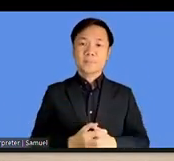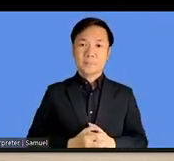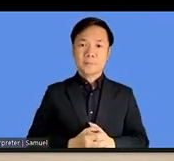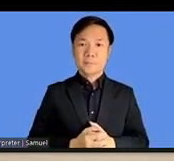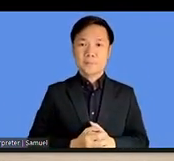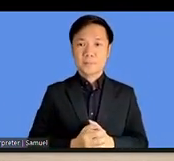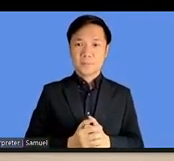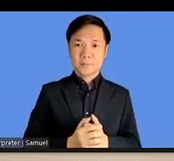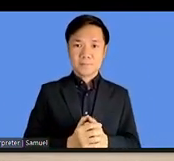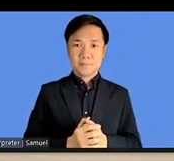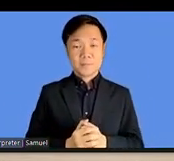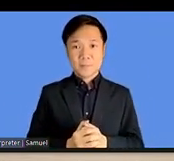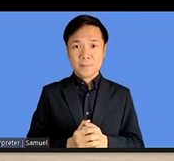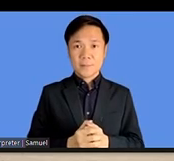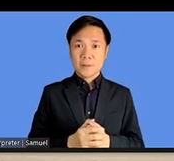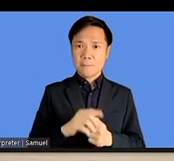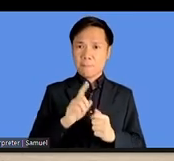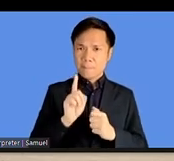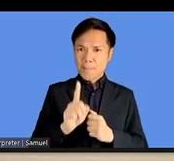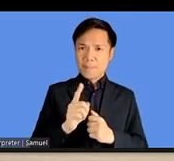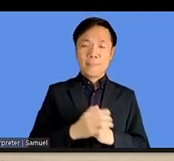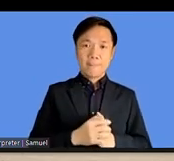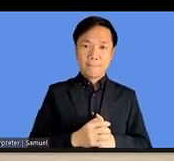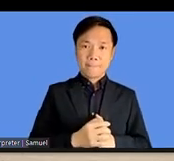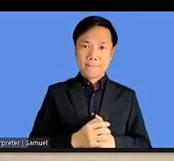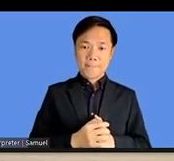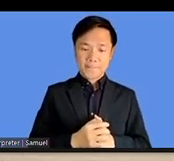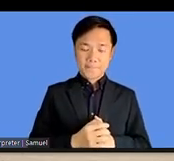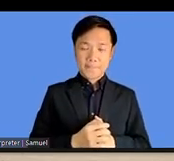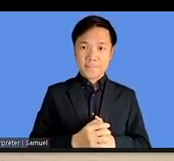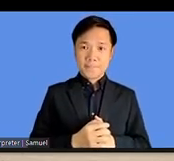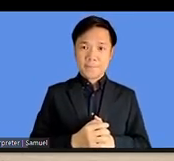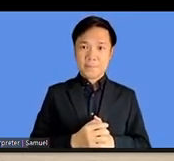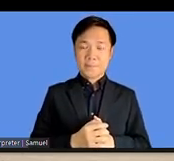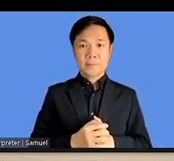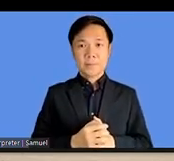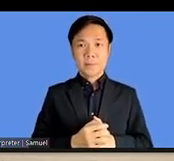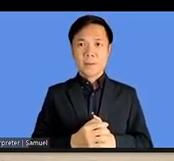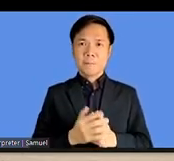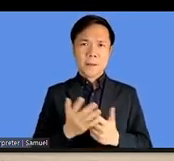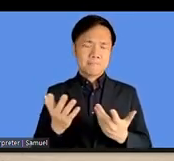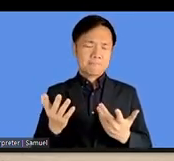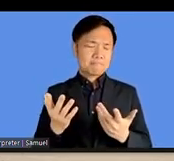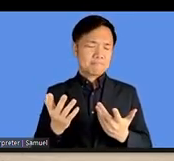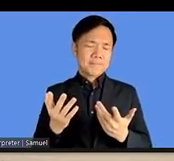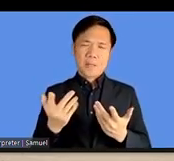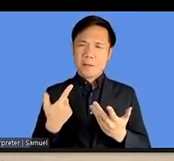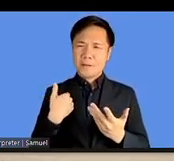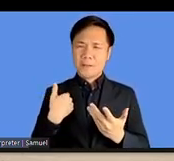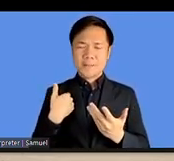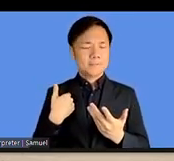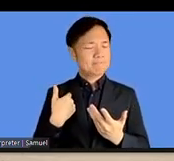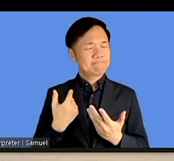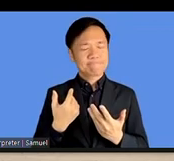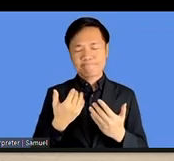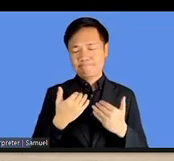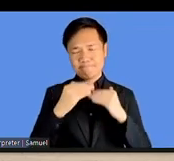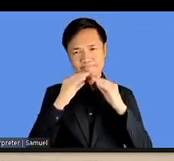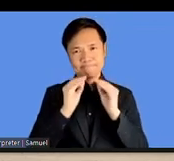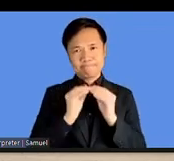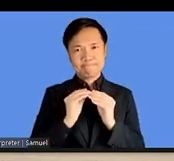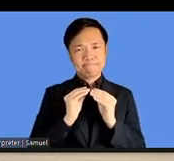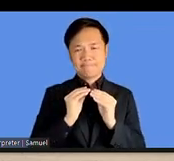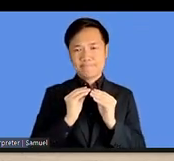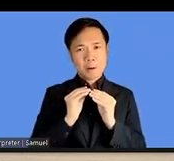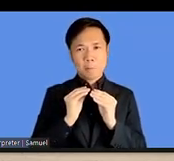and it's, it's just really, uh, unfortunately is not a strong enough word, but here we are. What is